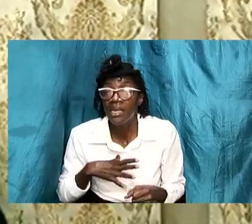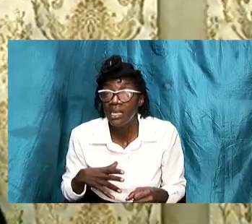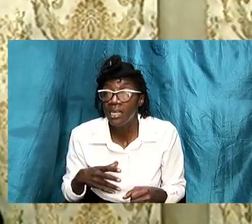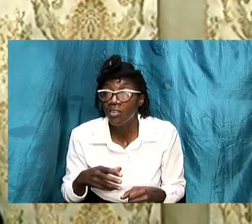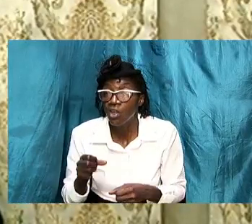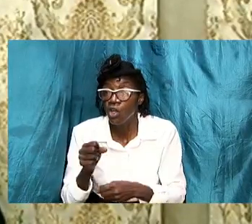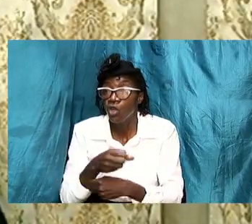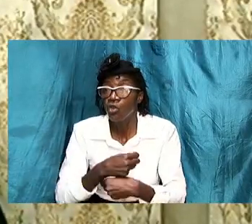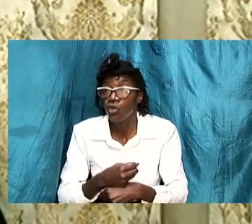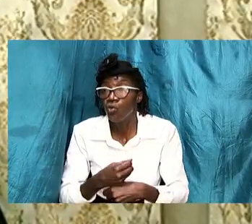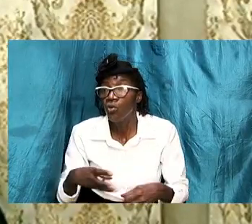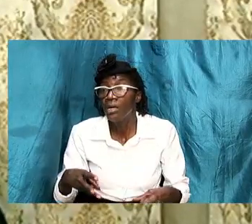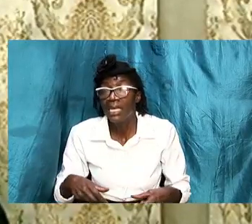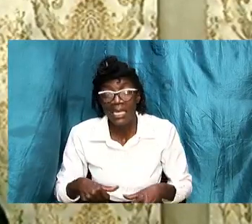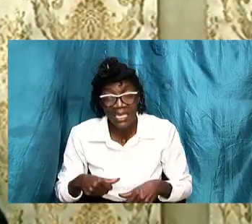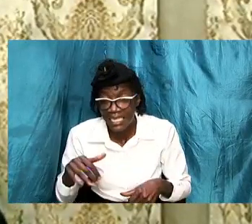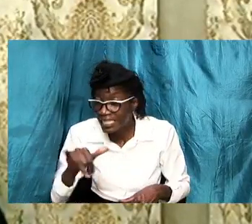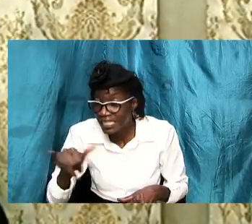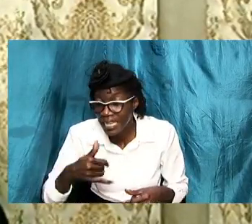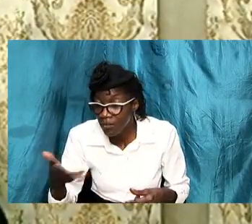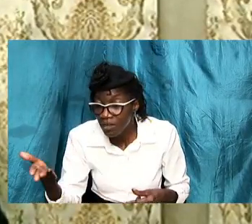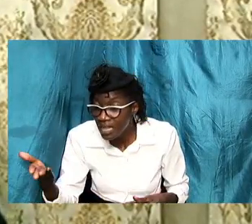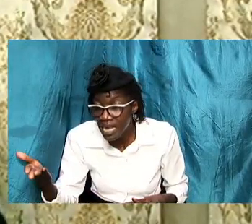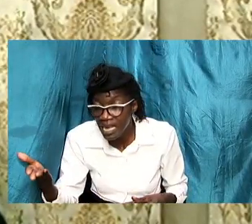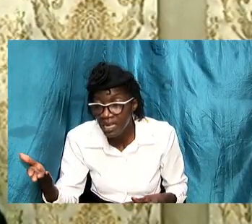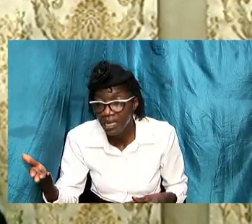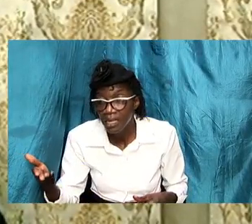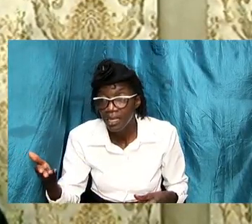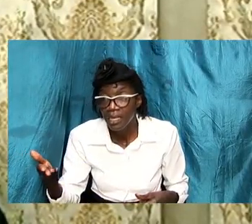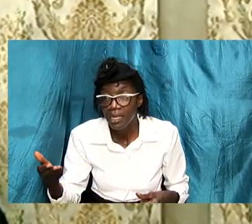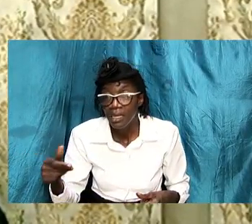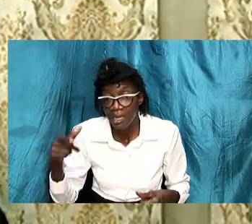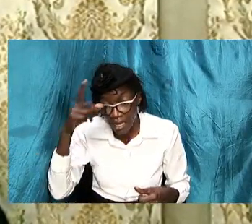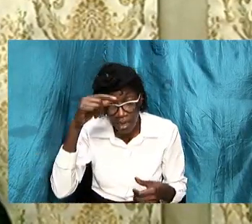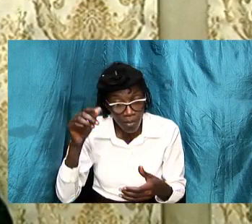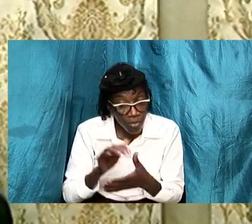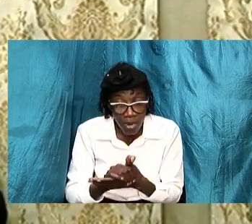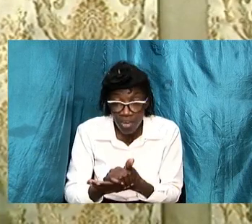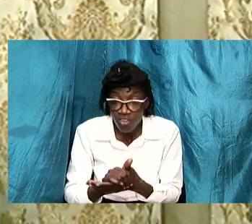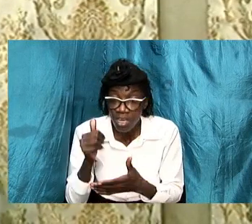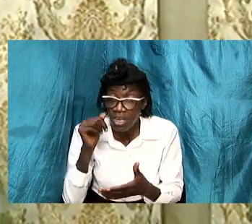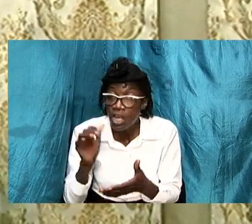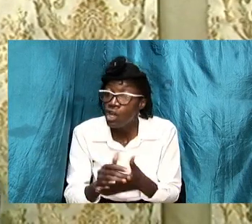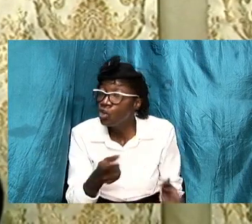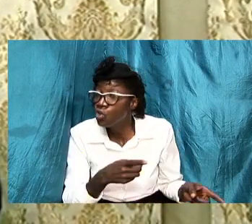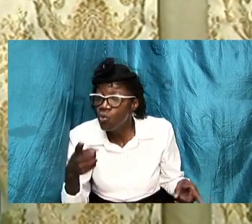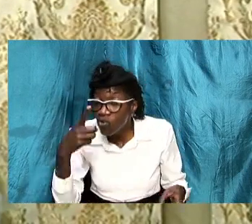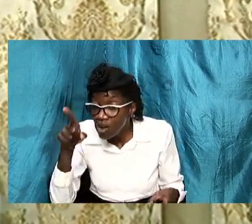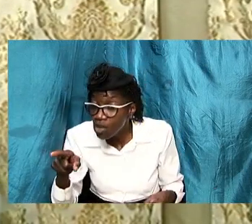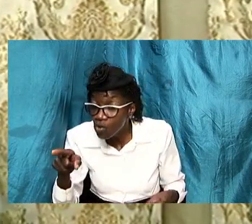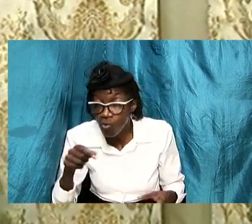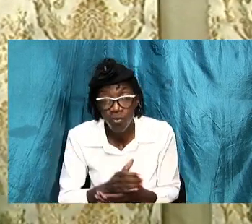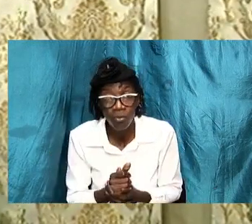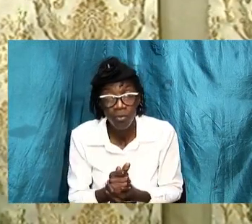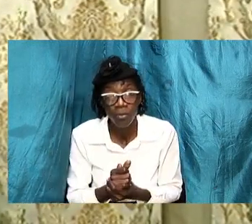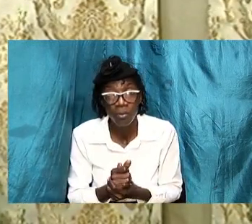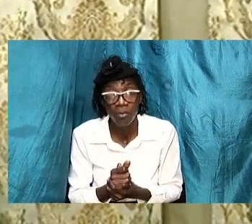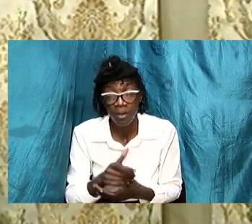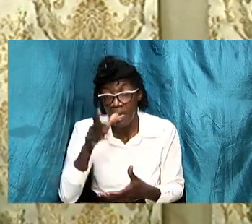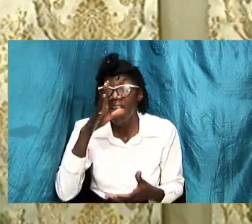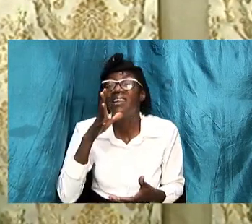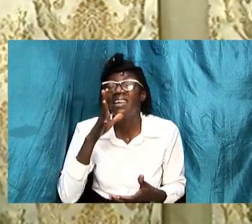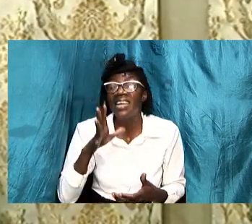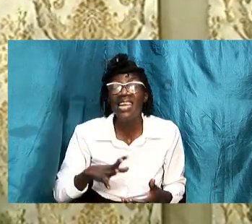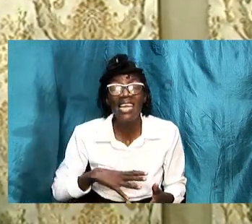because ladies are not men and we must understand and